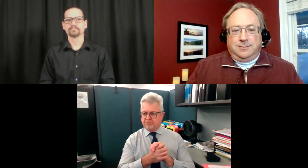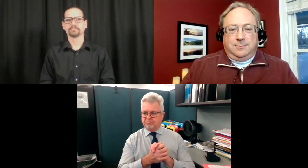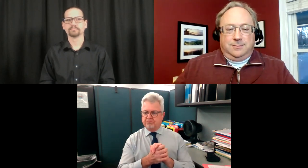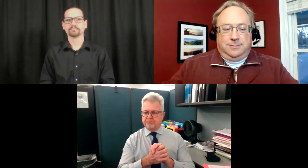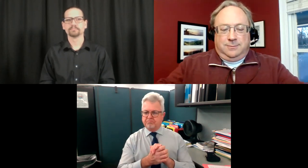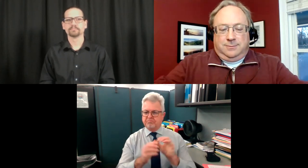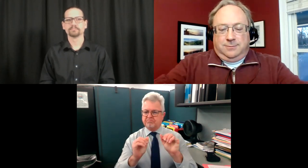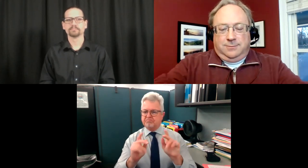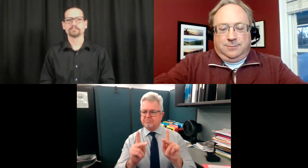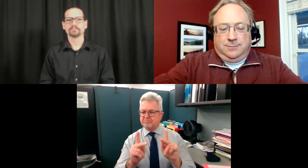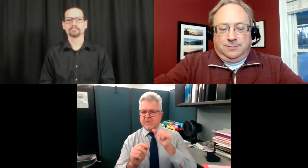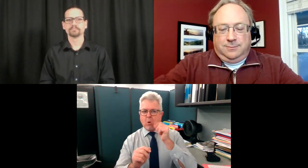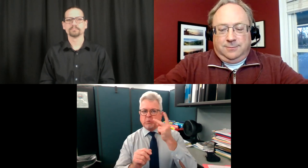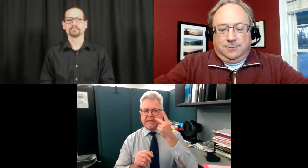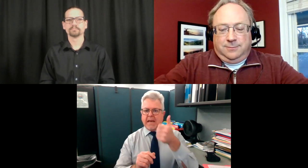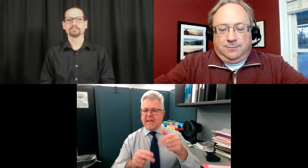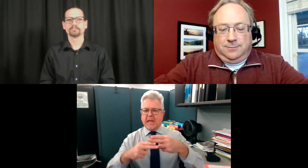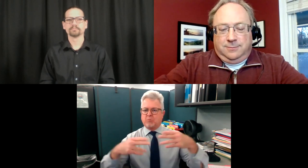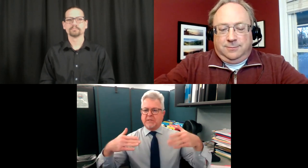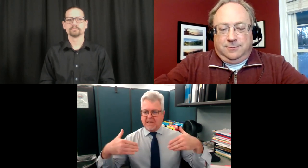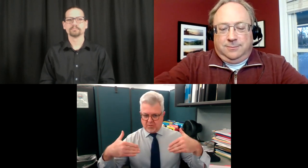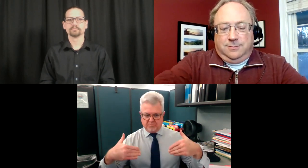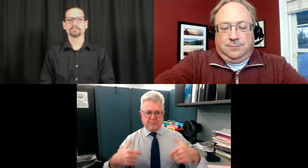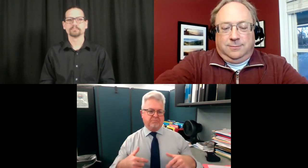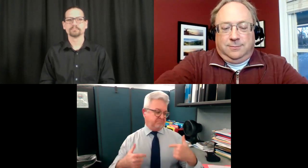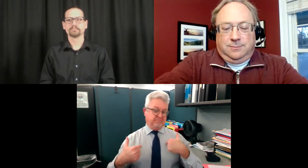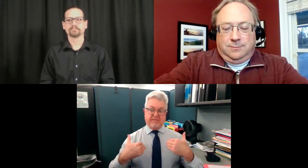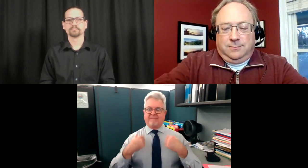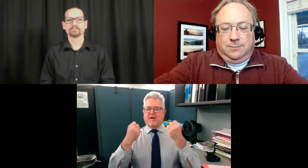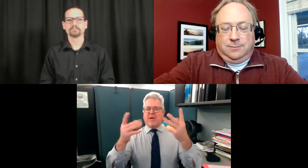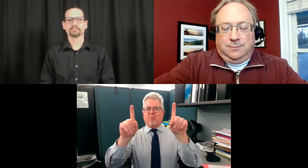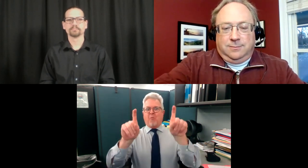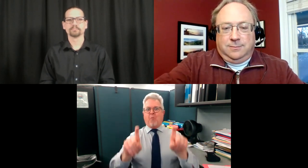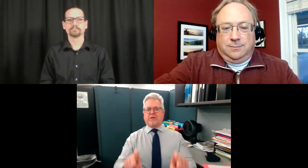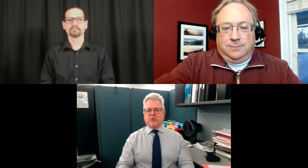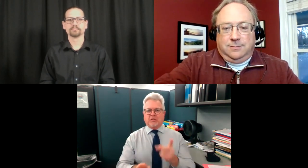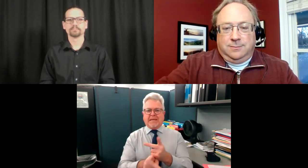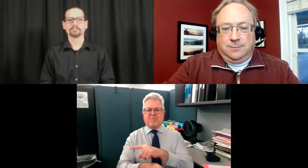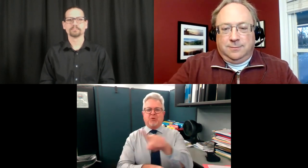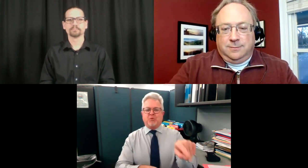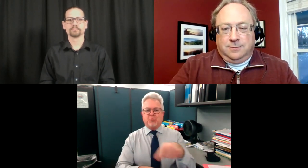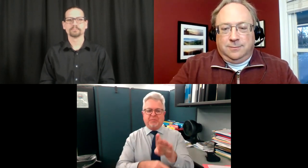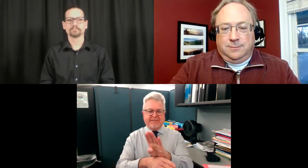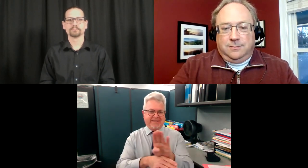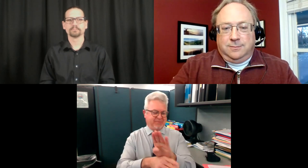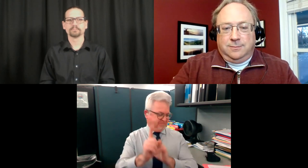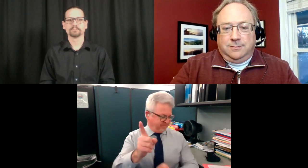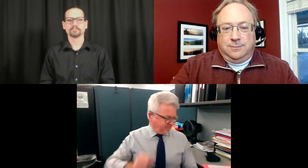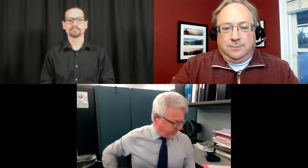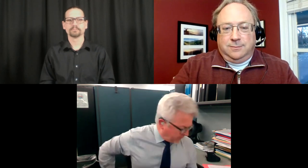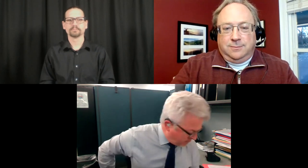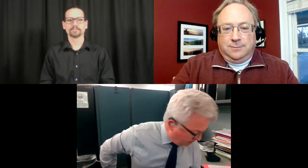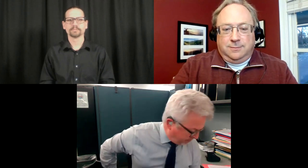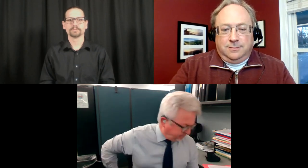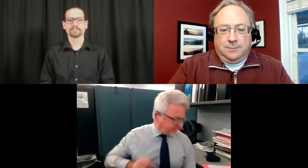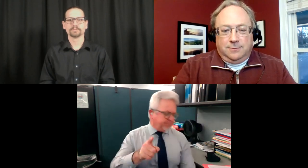Yes. Yes. I don't see other names in the chat, but I myself have so many